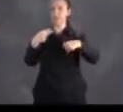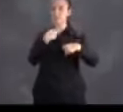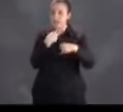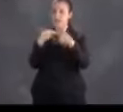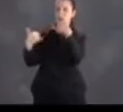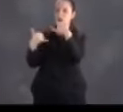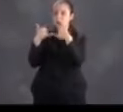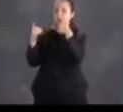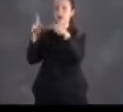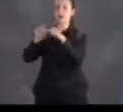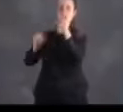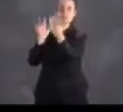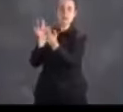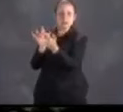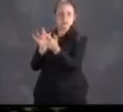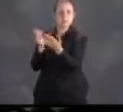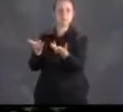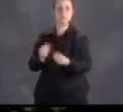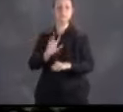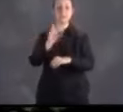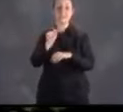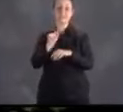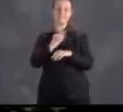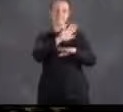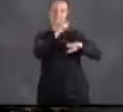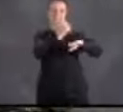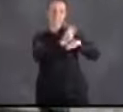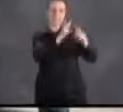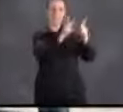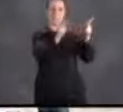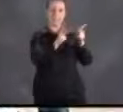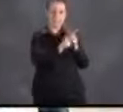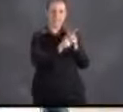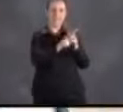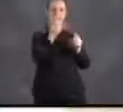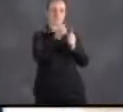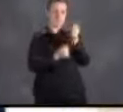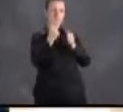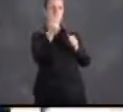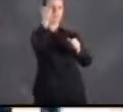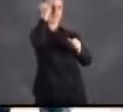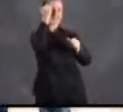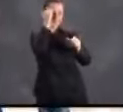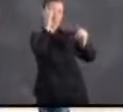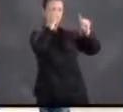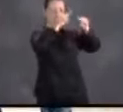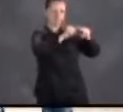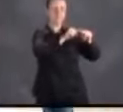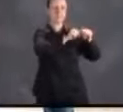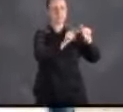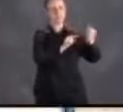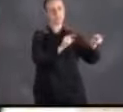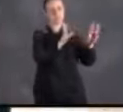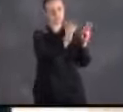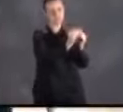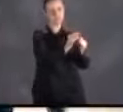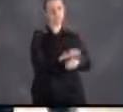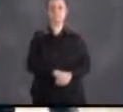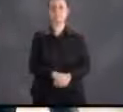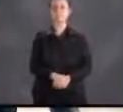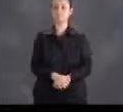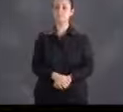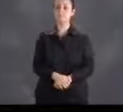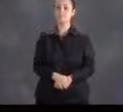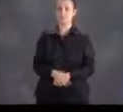disaster, keeping you from making contact. But having a designated meeting location is something everyone can rely